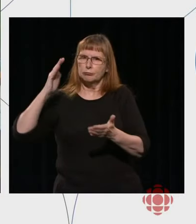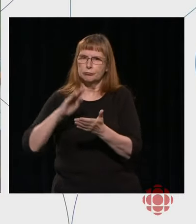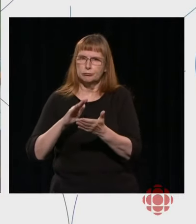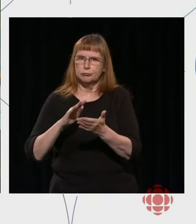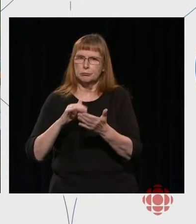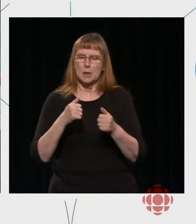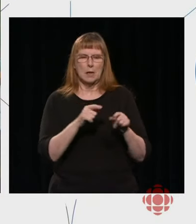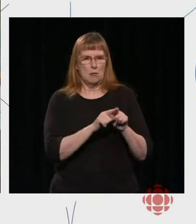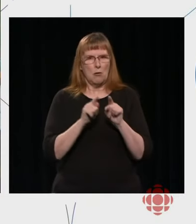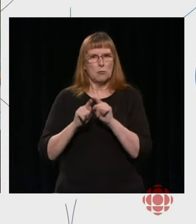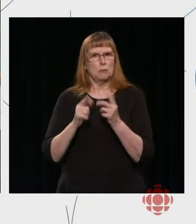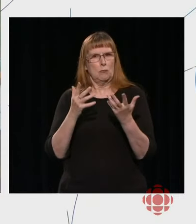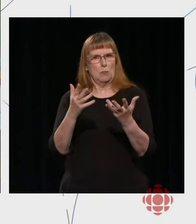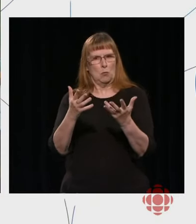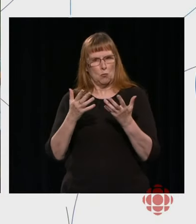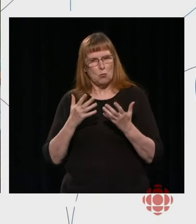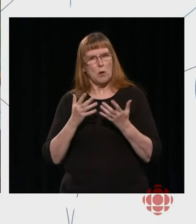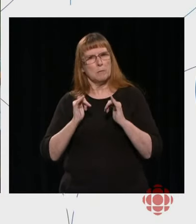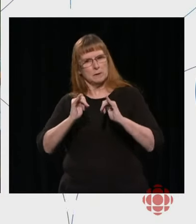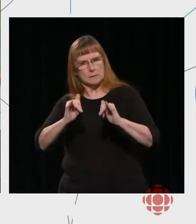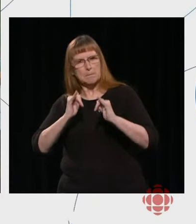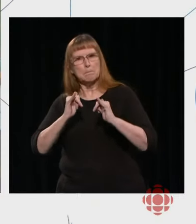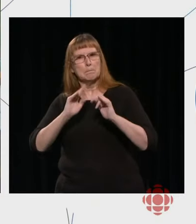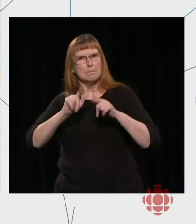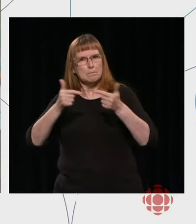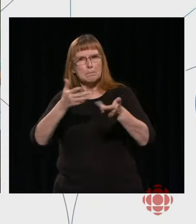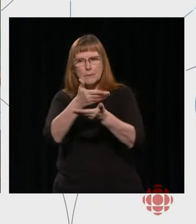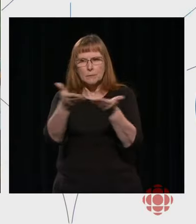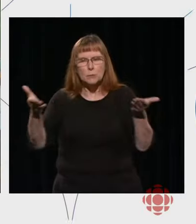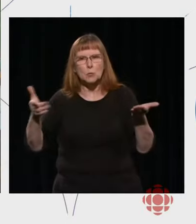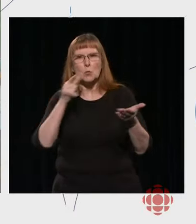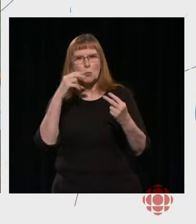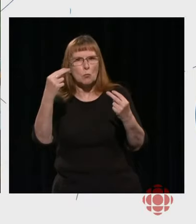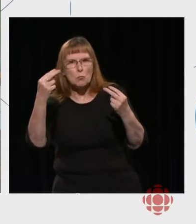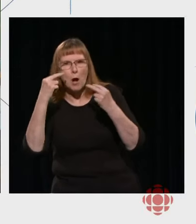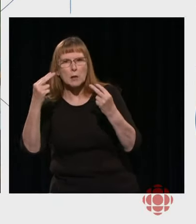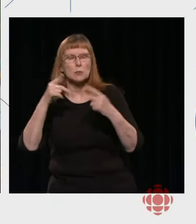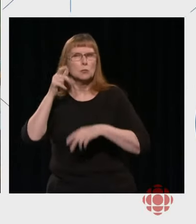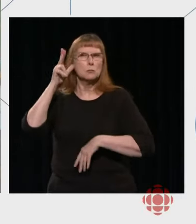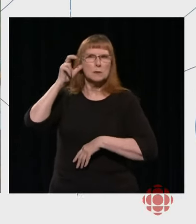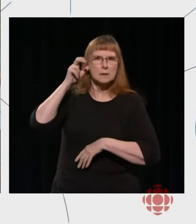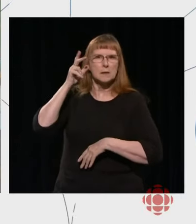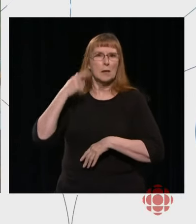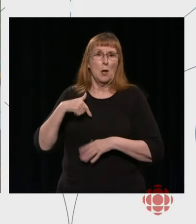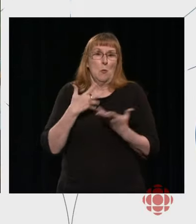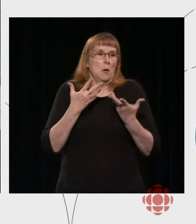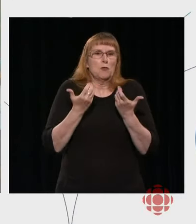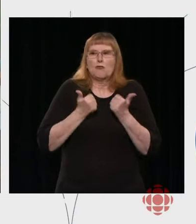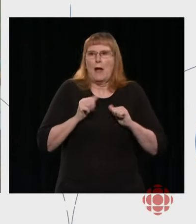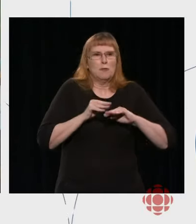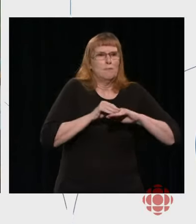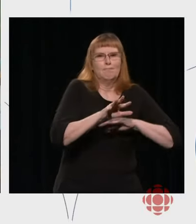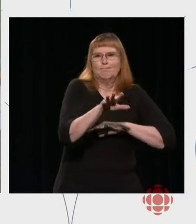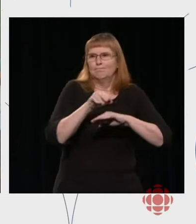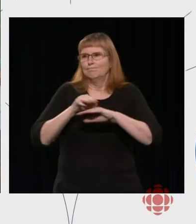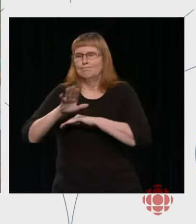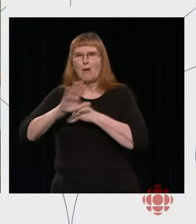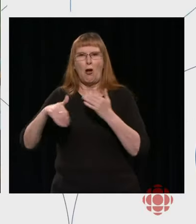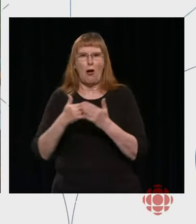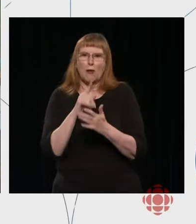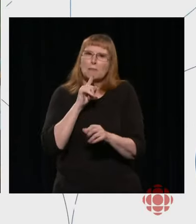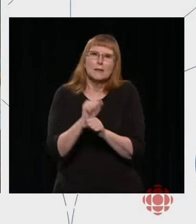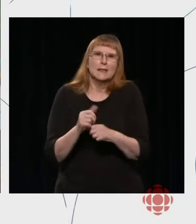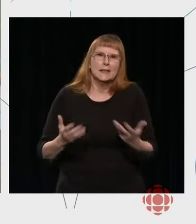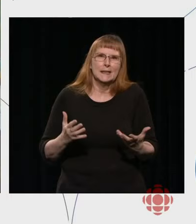who listen and watch CBC Radio Canada. We want to influence everything. Our commitment